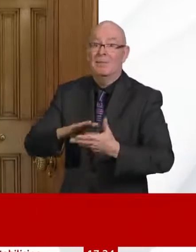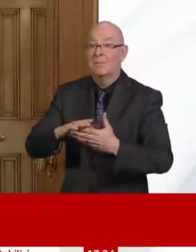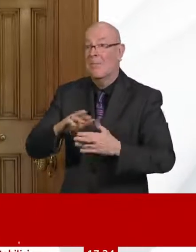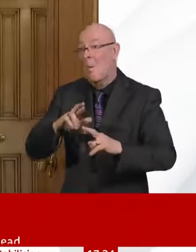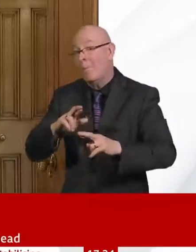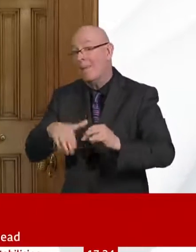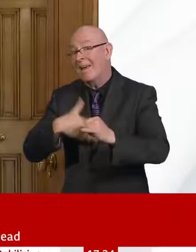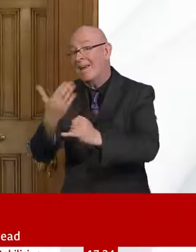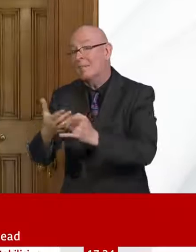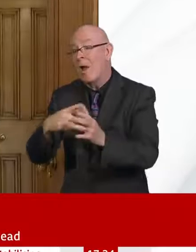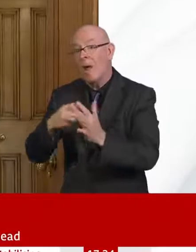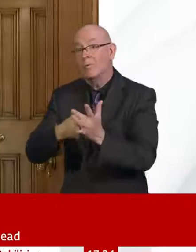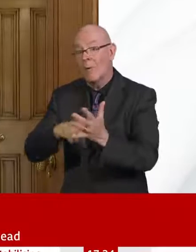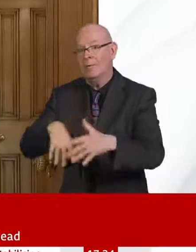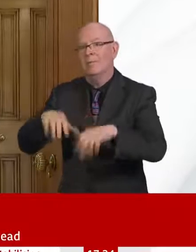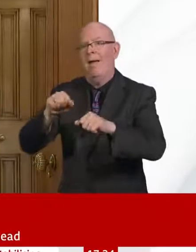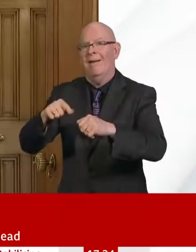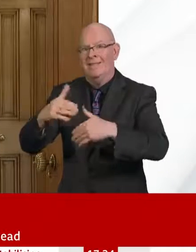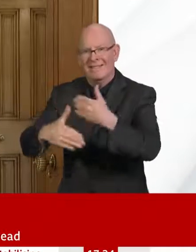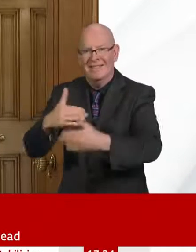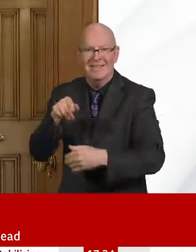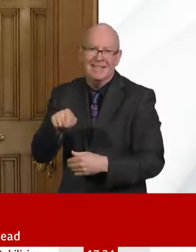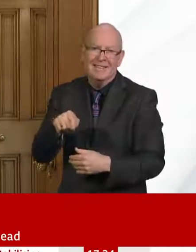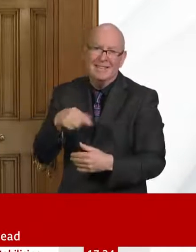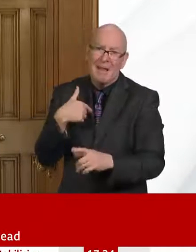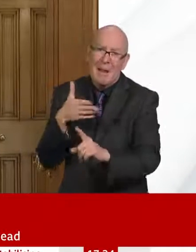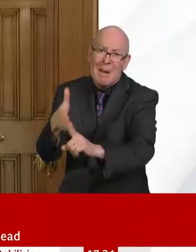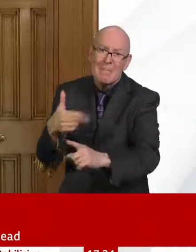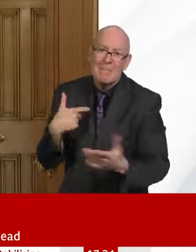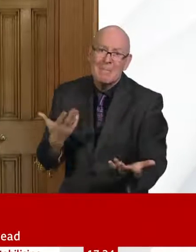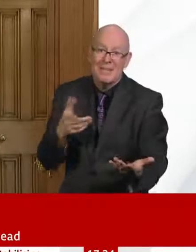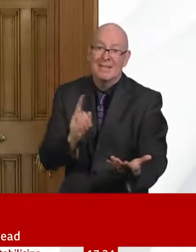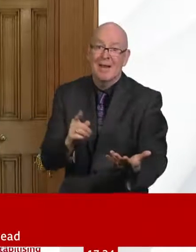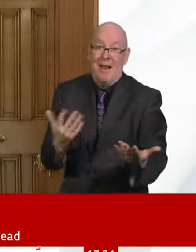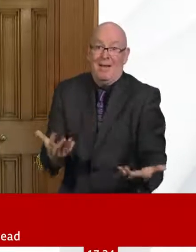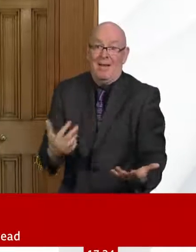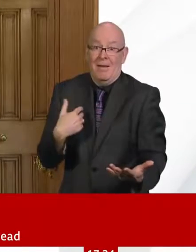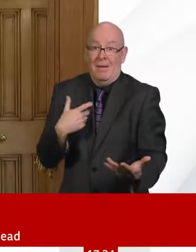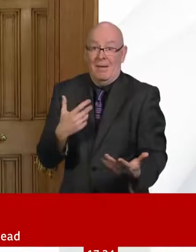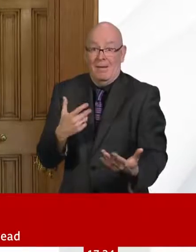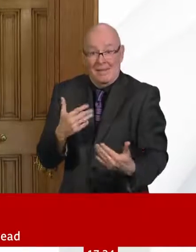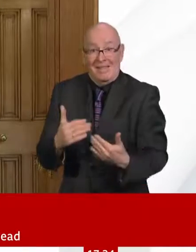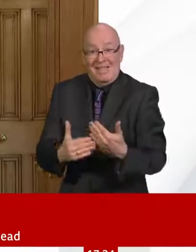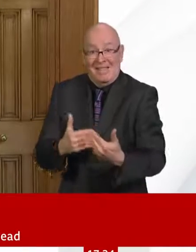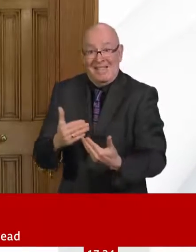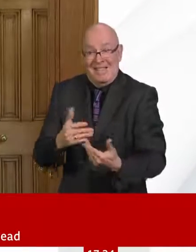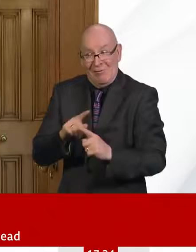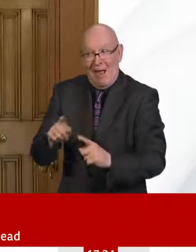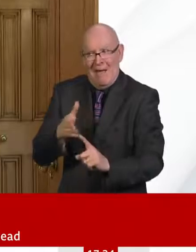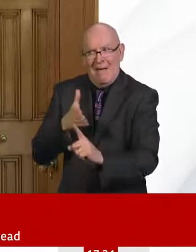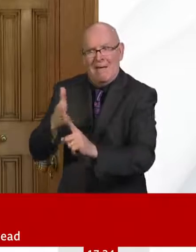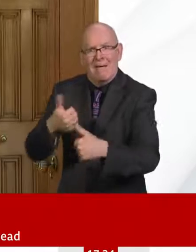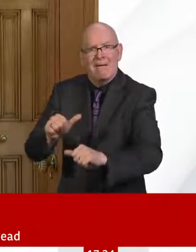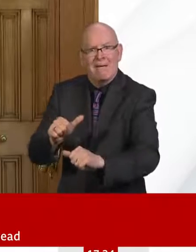20th of April for applications. Then there is a period of several days between submitting an application and receiving cash.